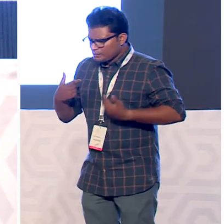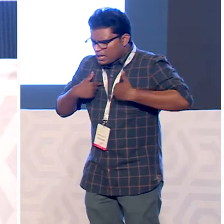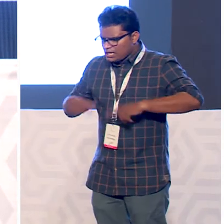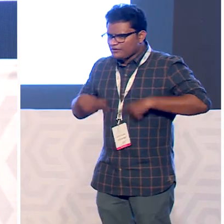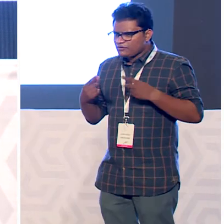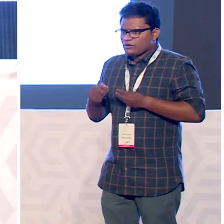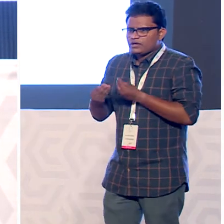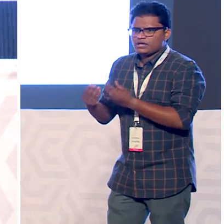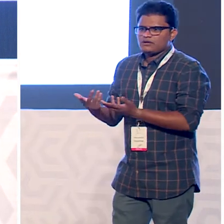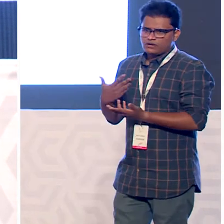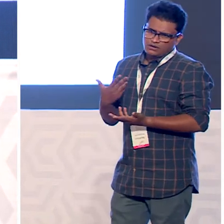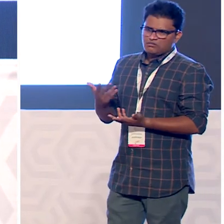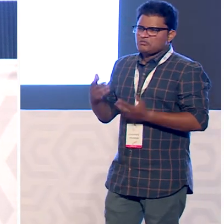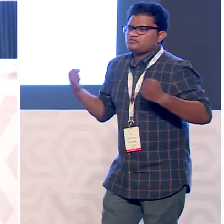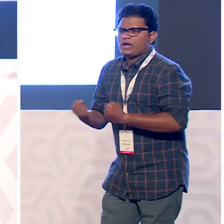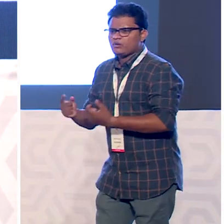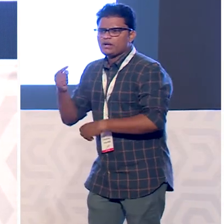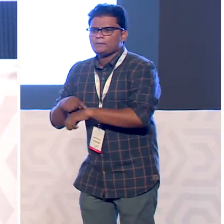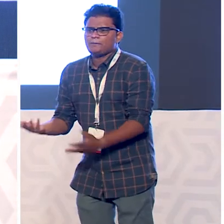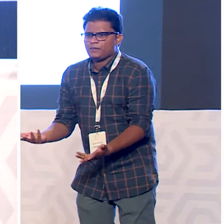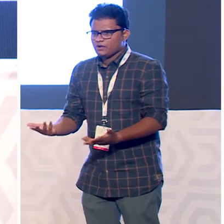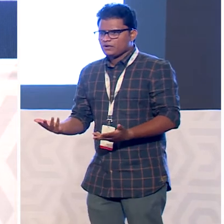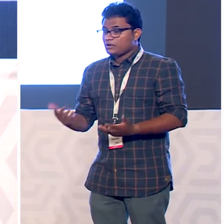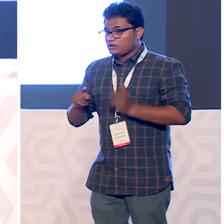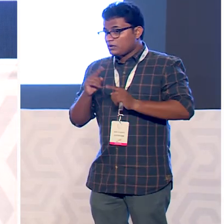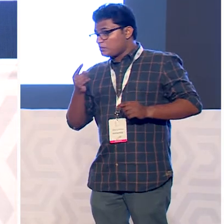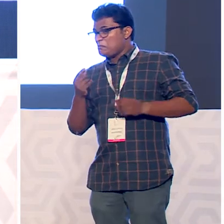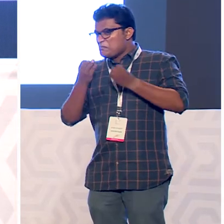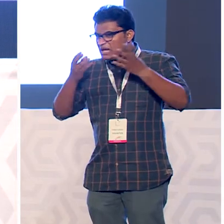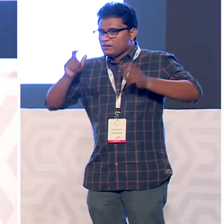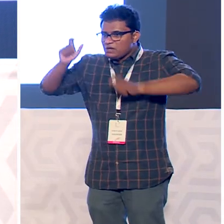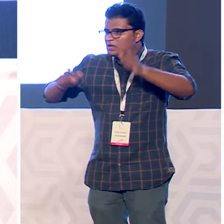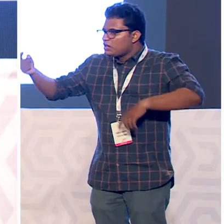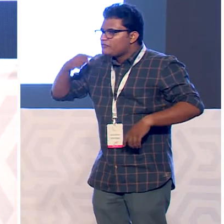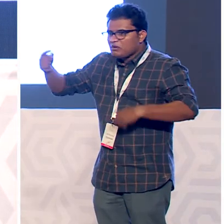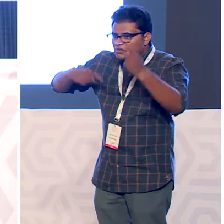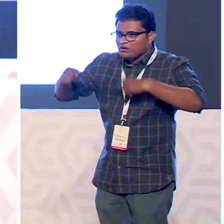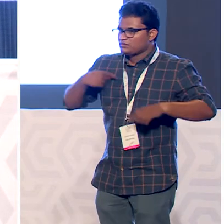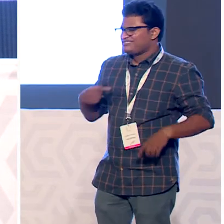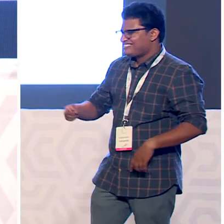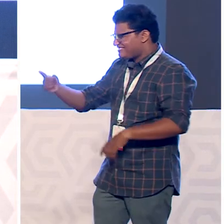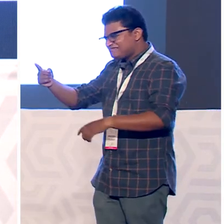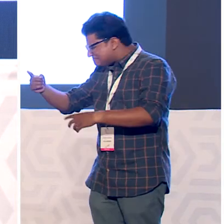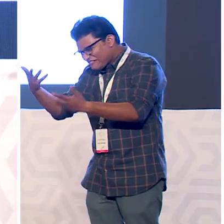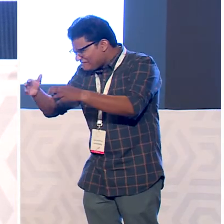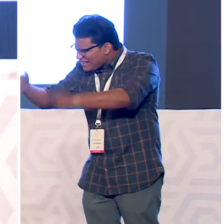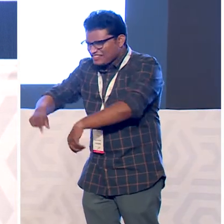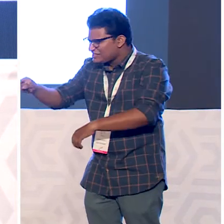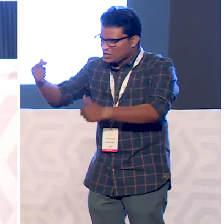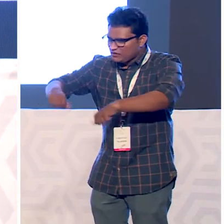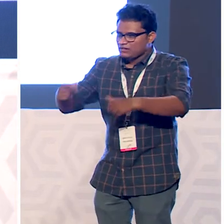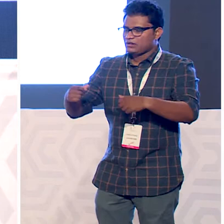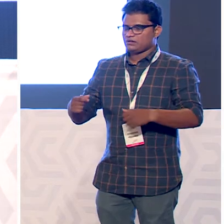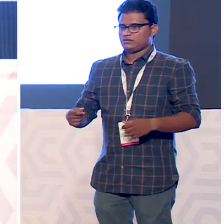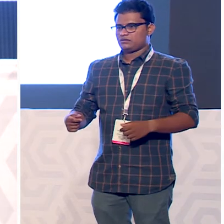actually um a lot of people said i i won't be able to do this i won't be able to do that but i